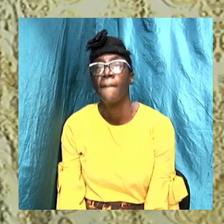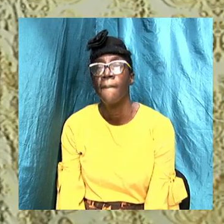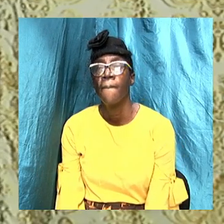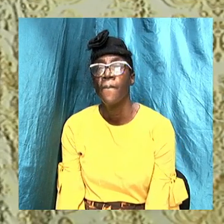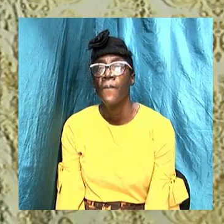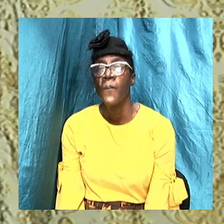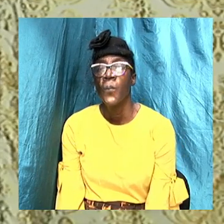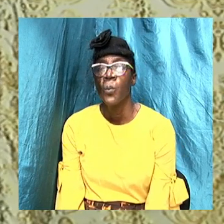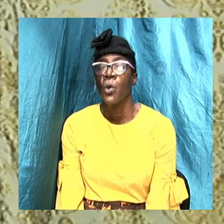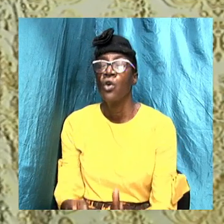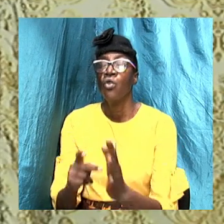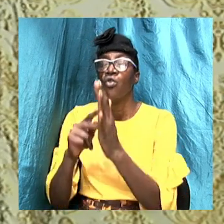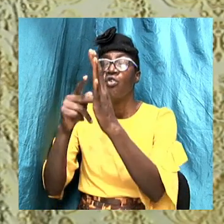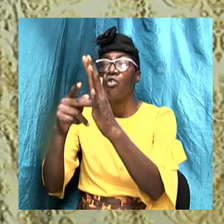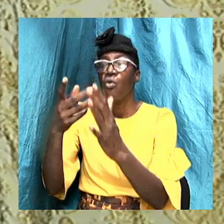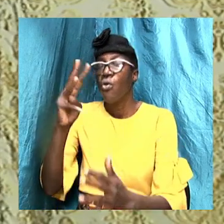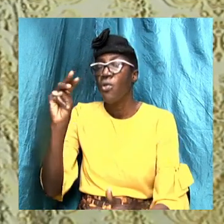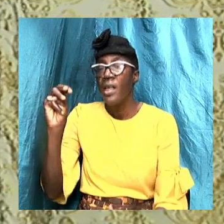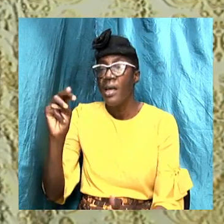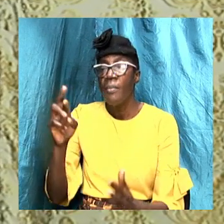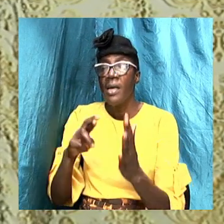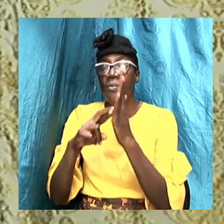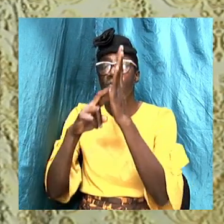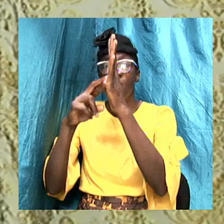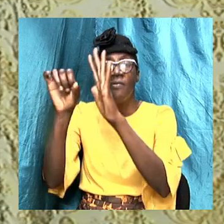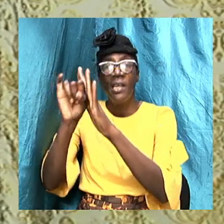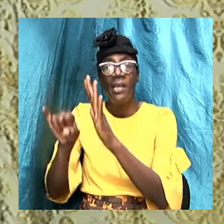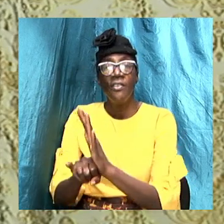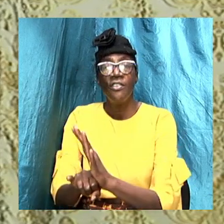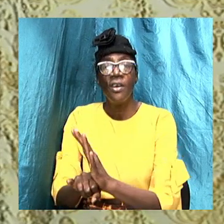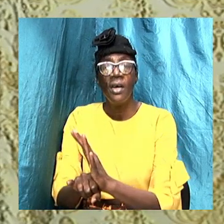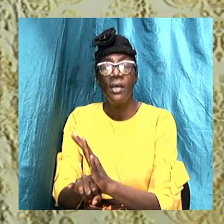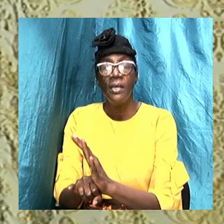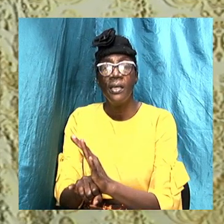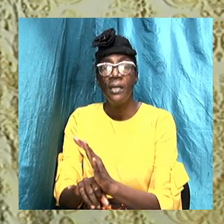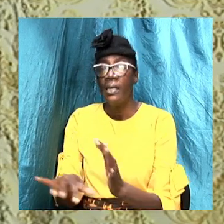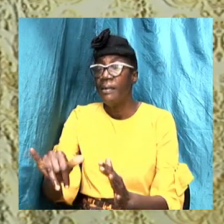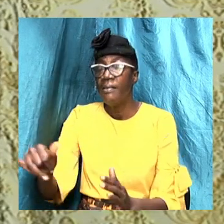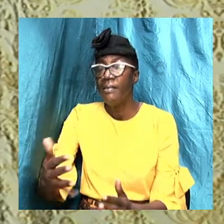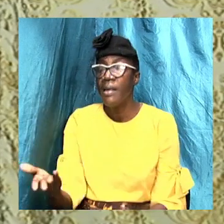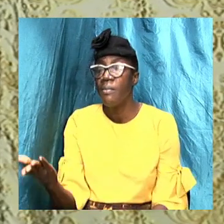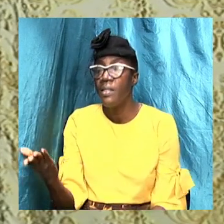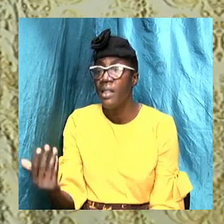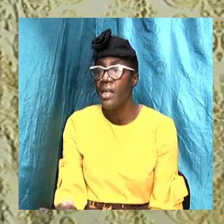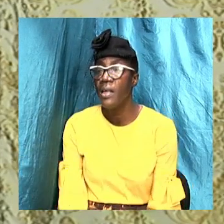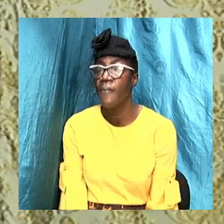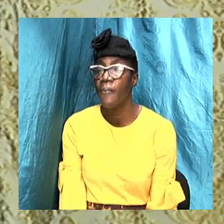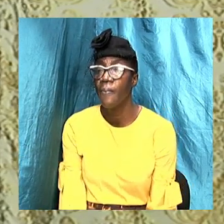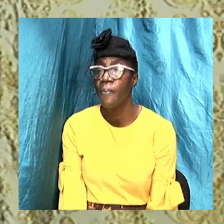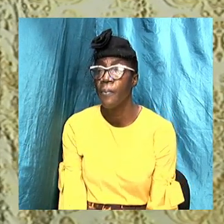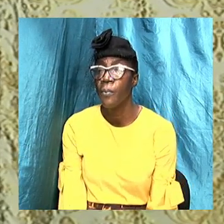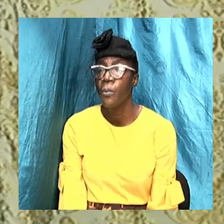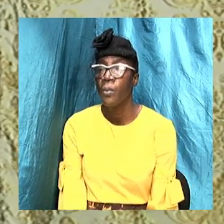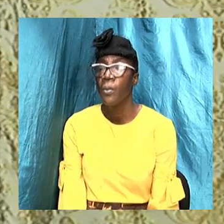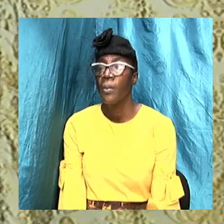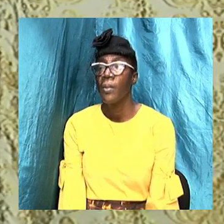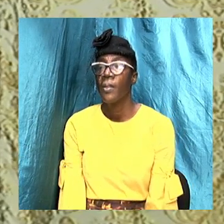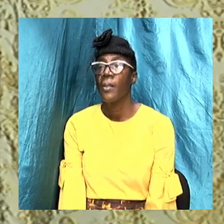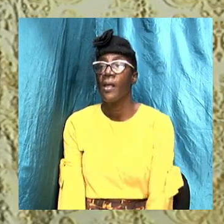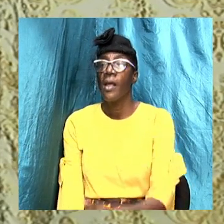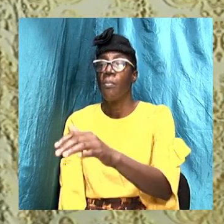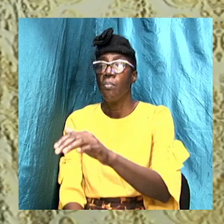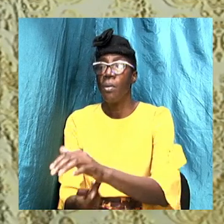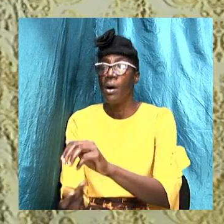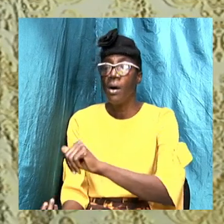relate to them his revelation it was the same thing it was Paul that baptized